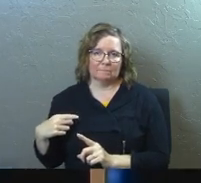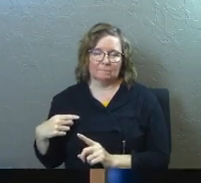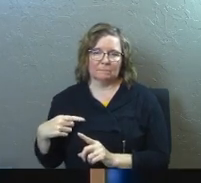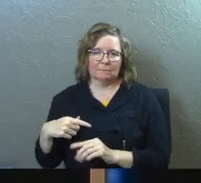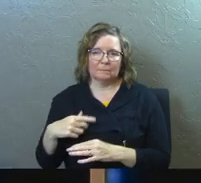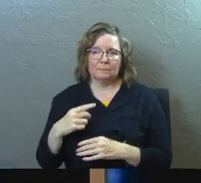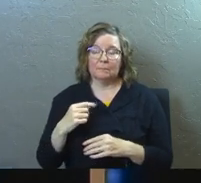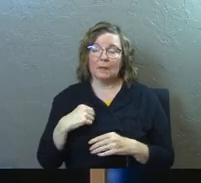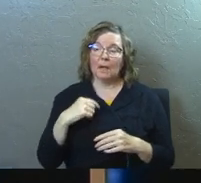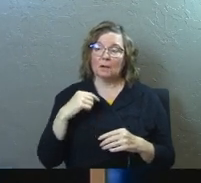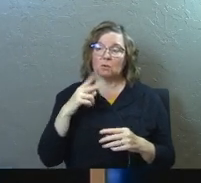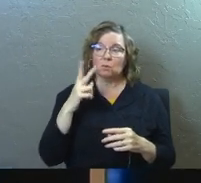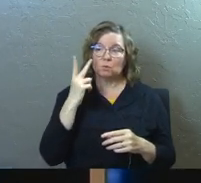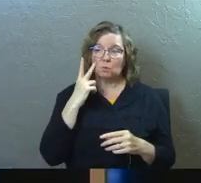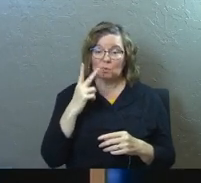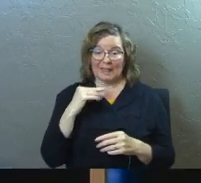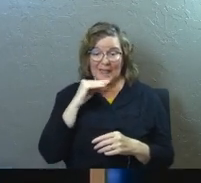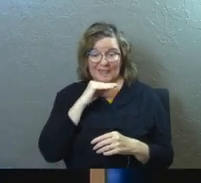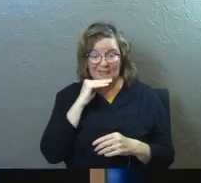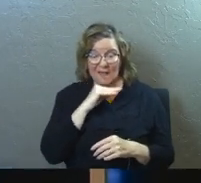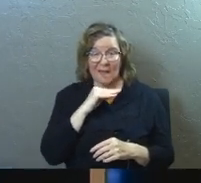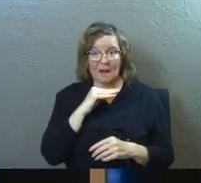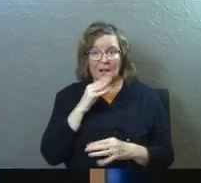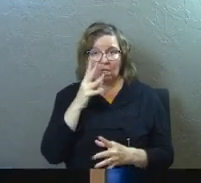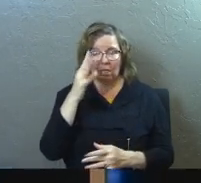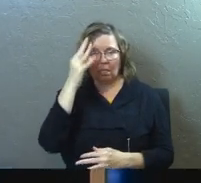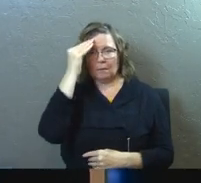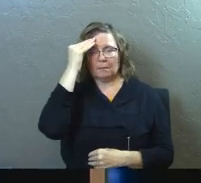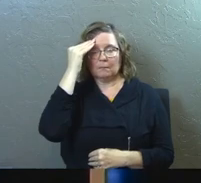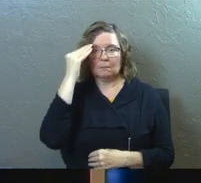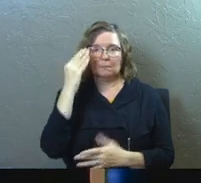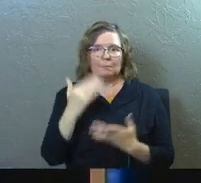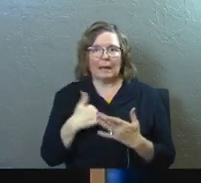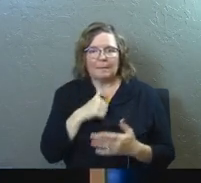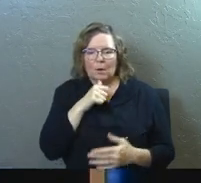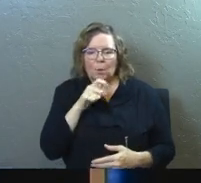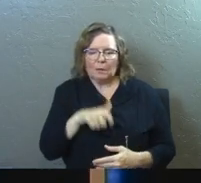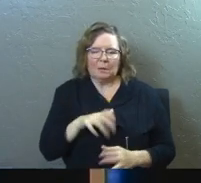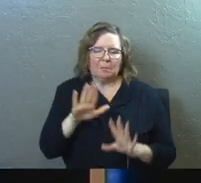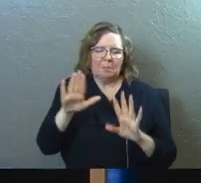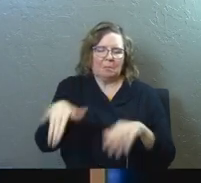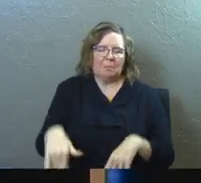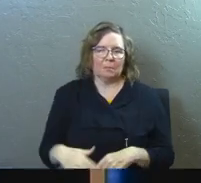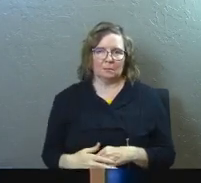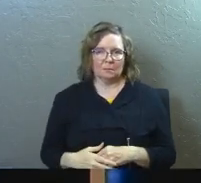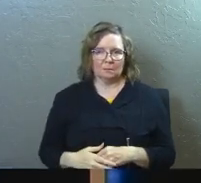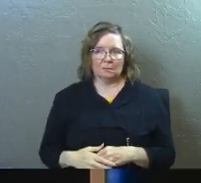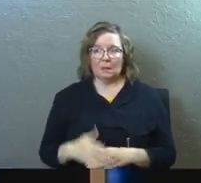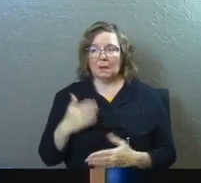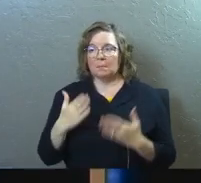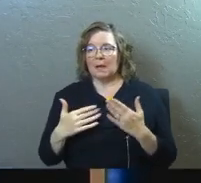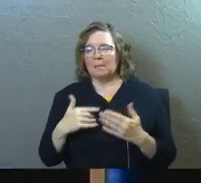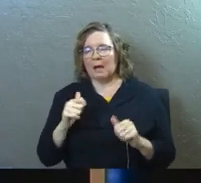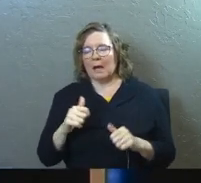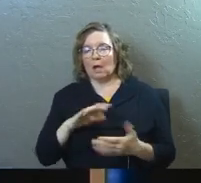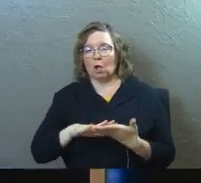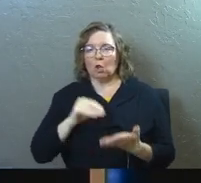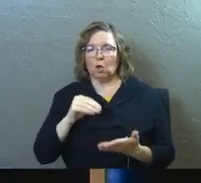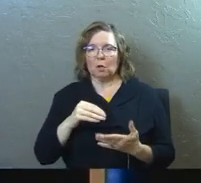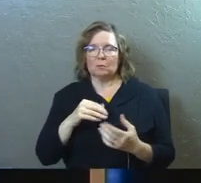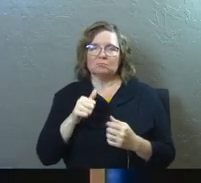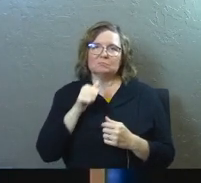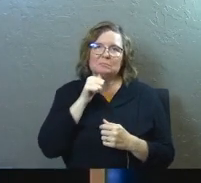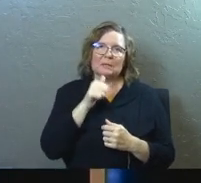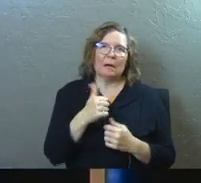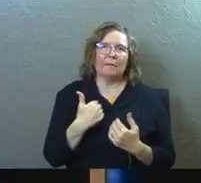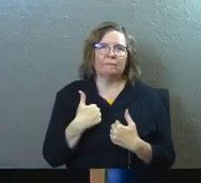And you've listened to that lie. These are things that maybe I don't need anymore. These are things that maybe I can learn to live